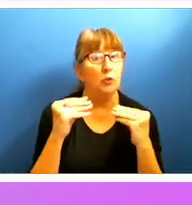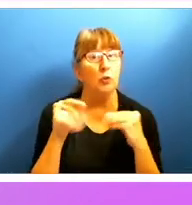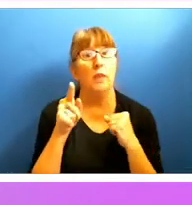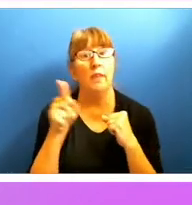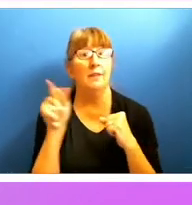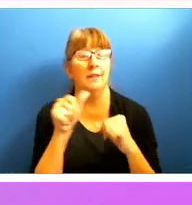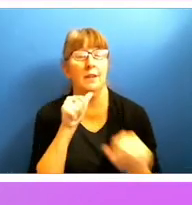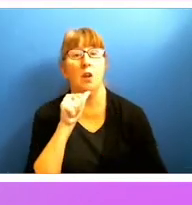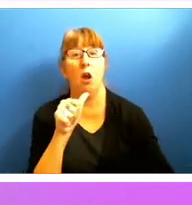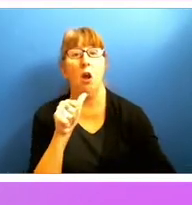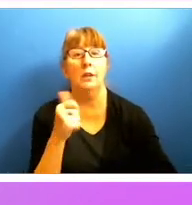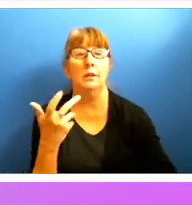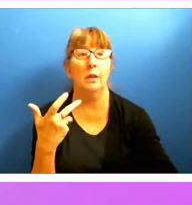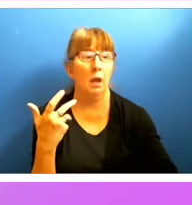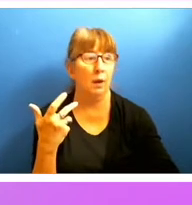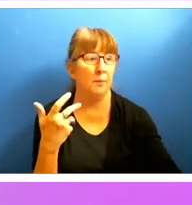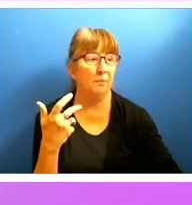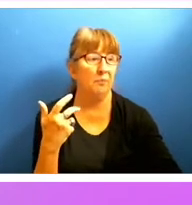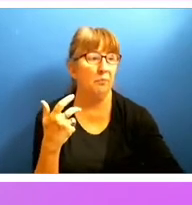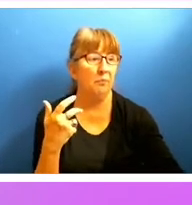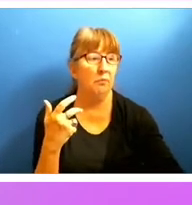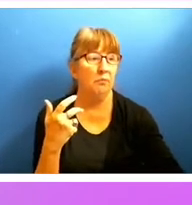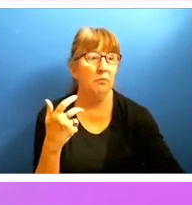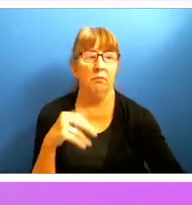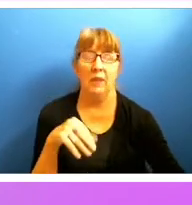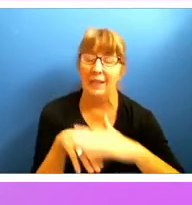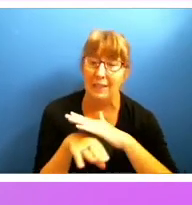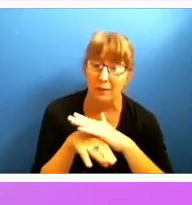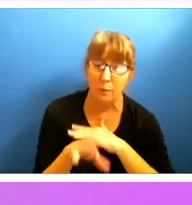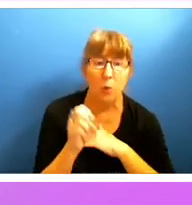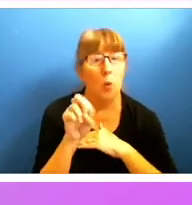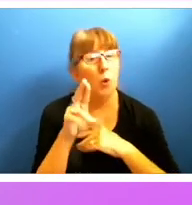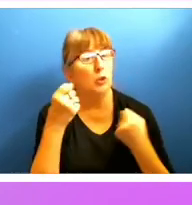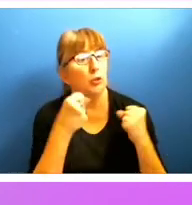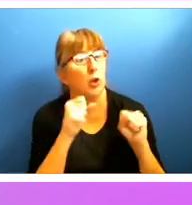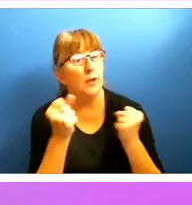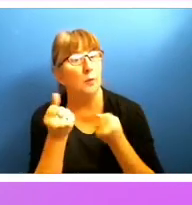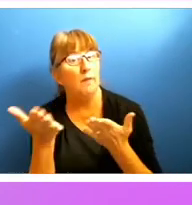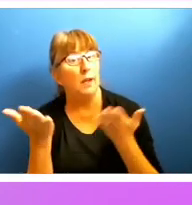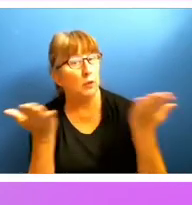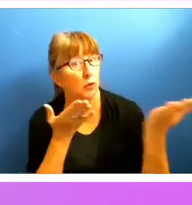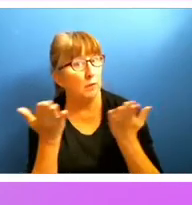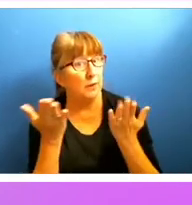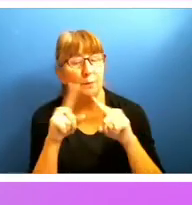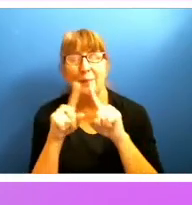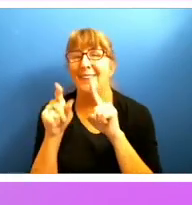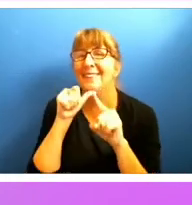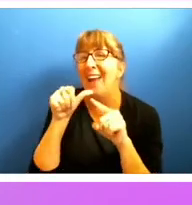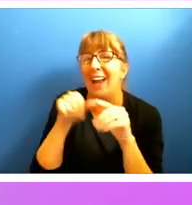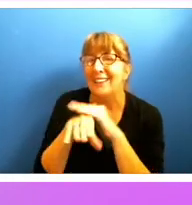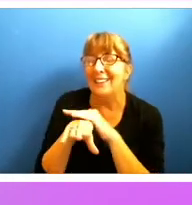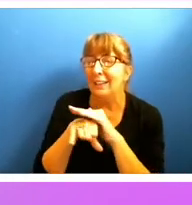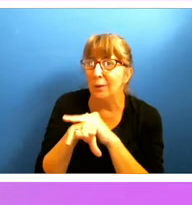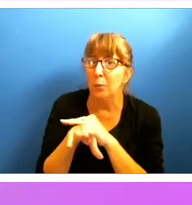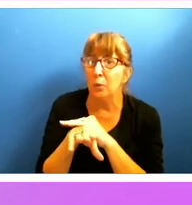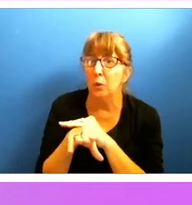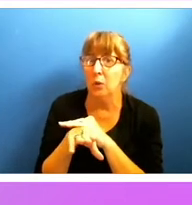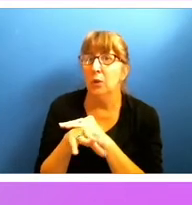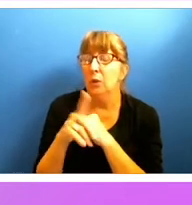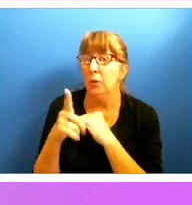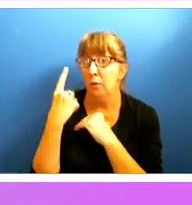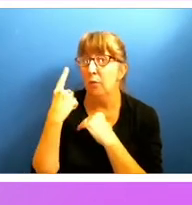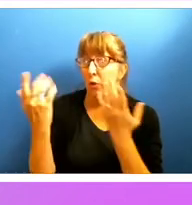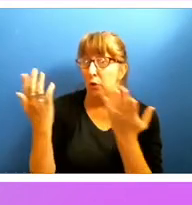accessible or you're trying to provide services and there's not an accessible way to procure those